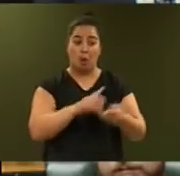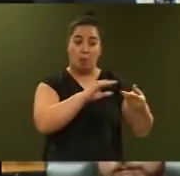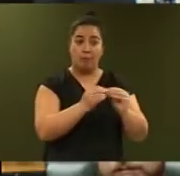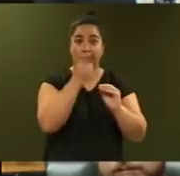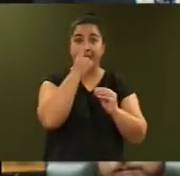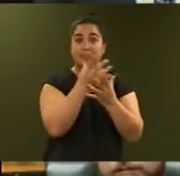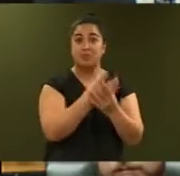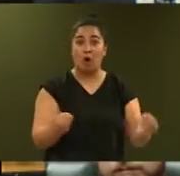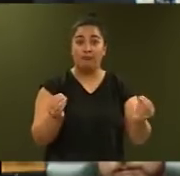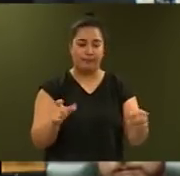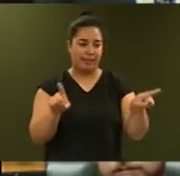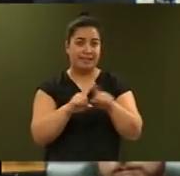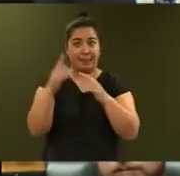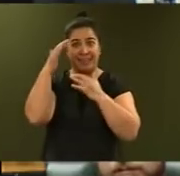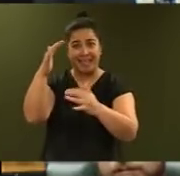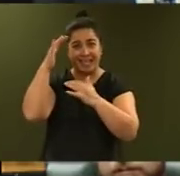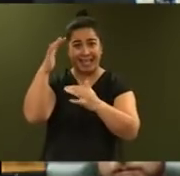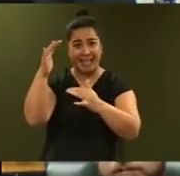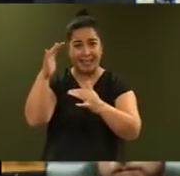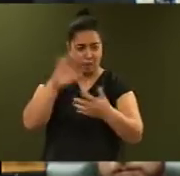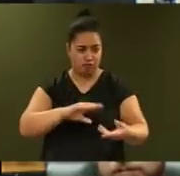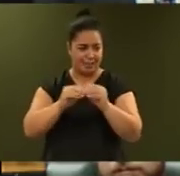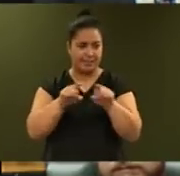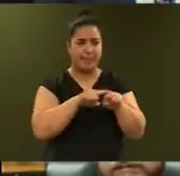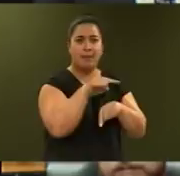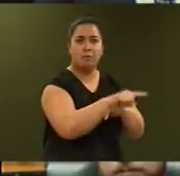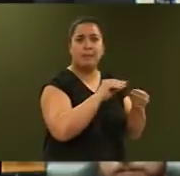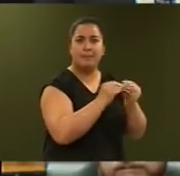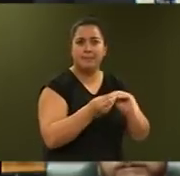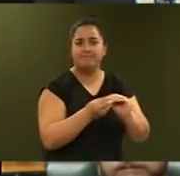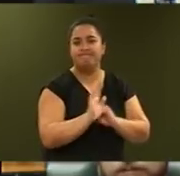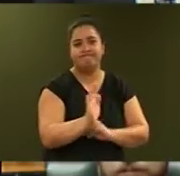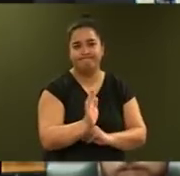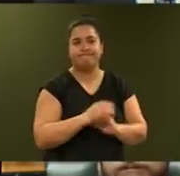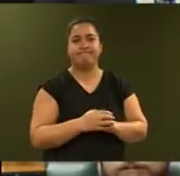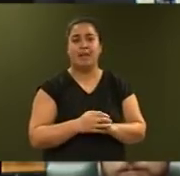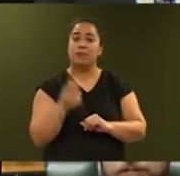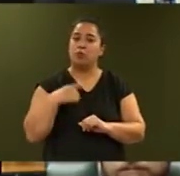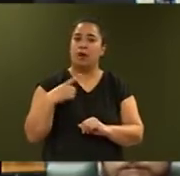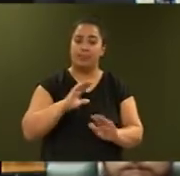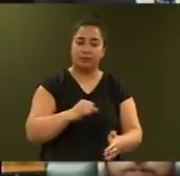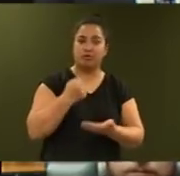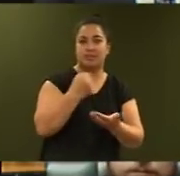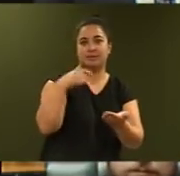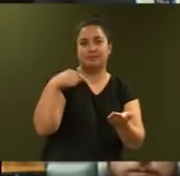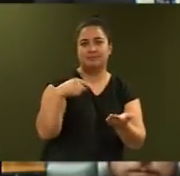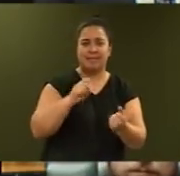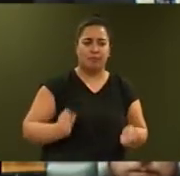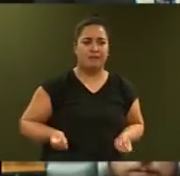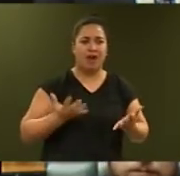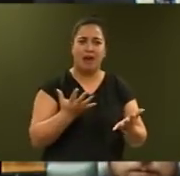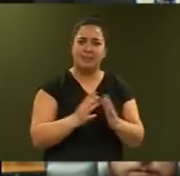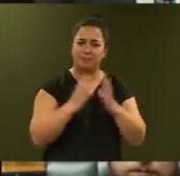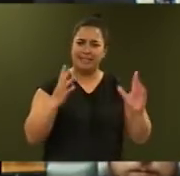solved by the same kind of thinking that created it. This is why Budget 2018 gives a major boost to